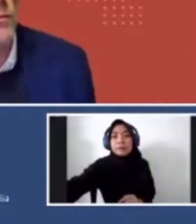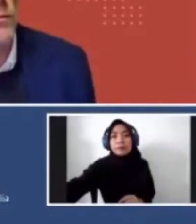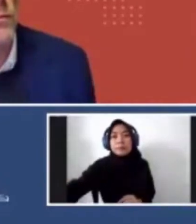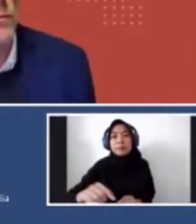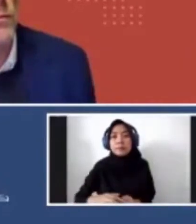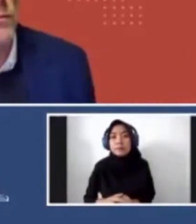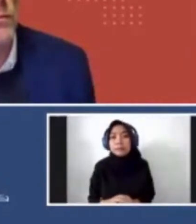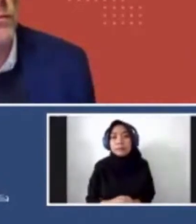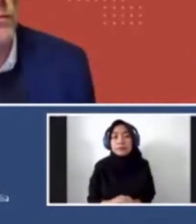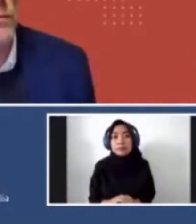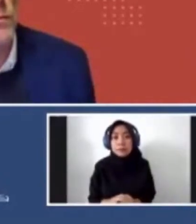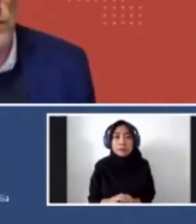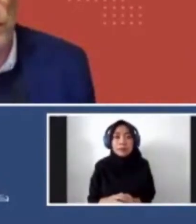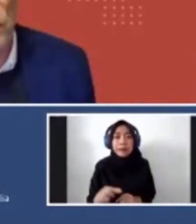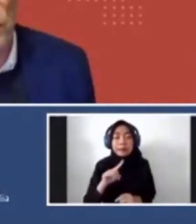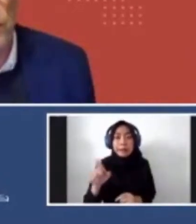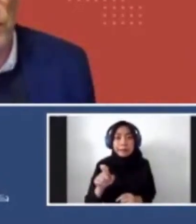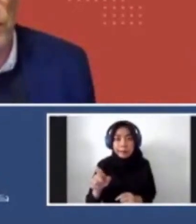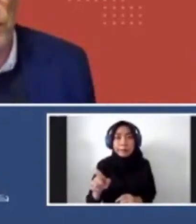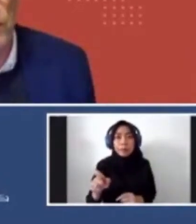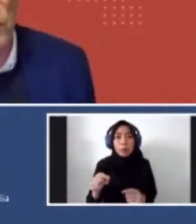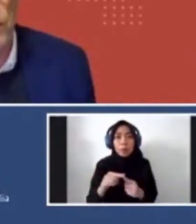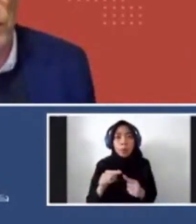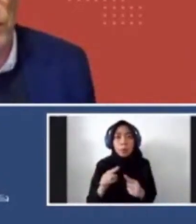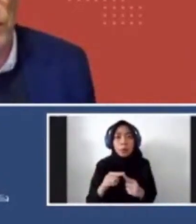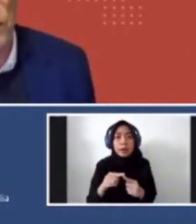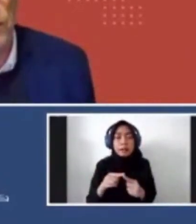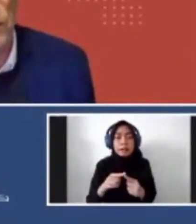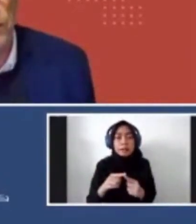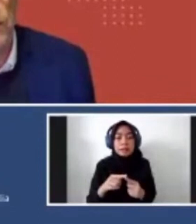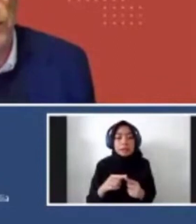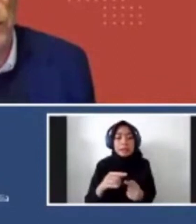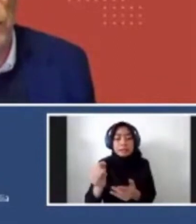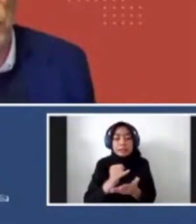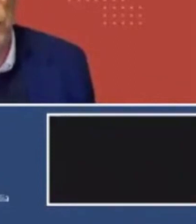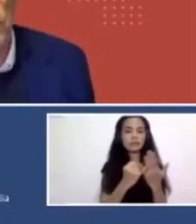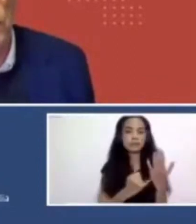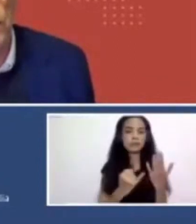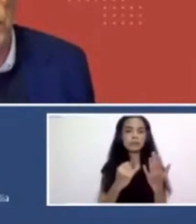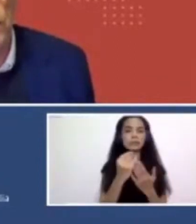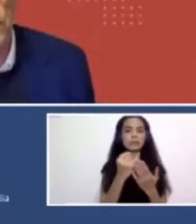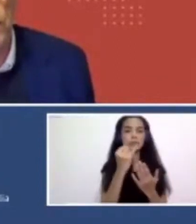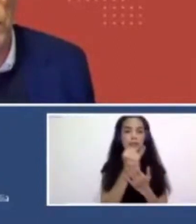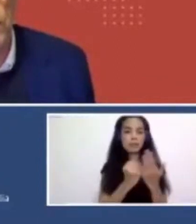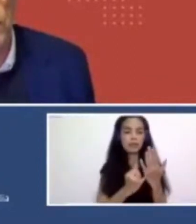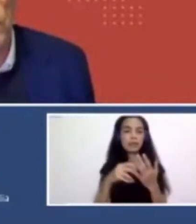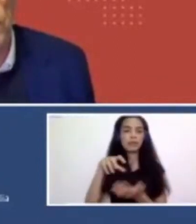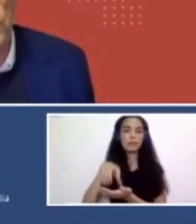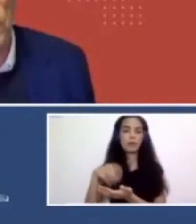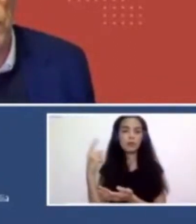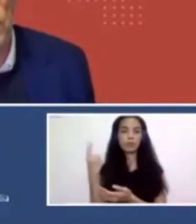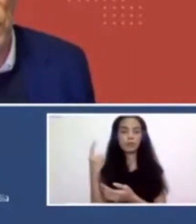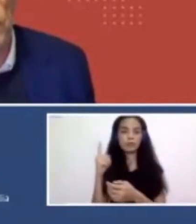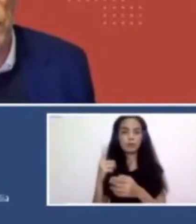well, she asked about your opinion on the idea of existing art in public space, with regards to the climate change that we are